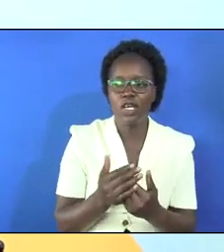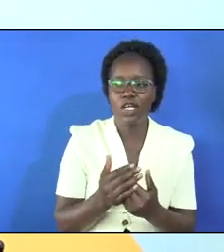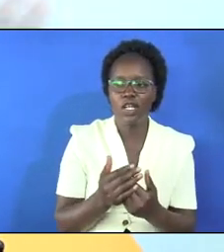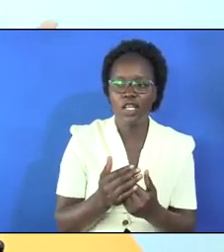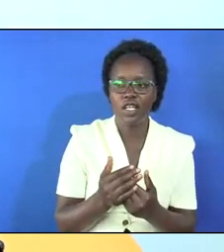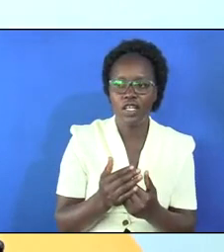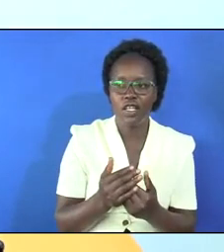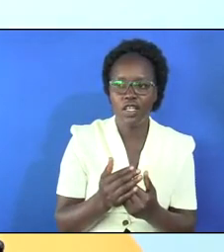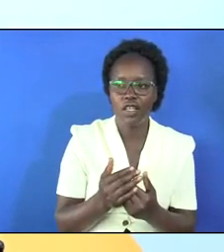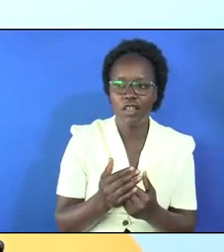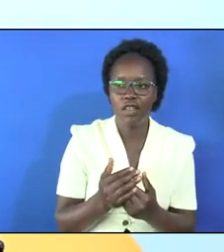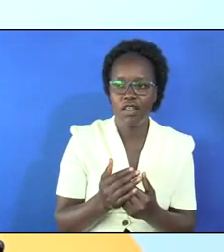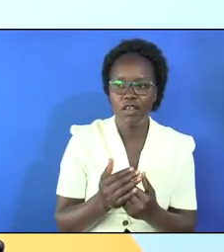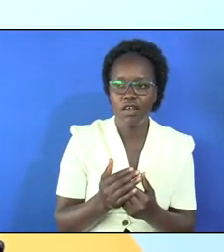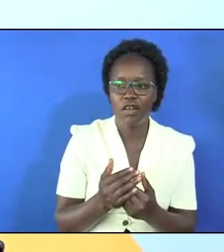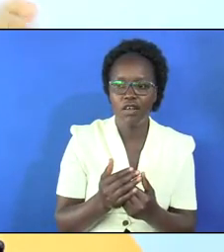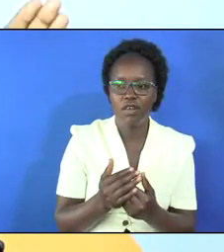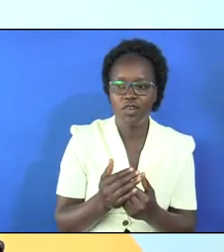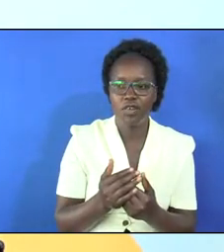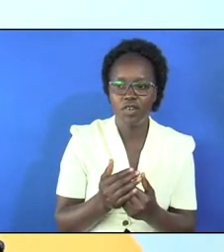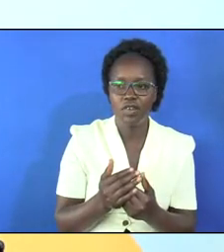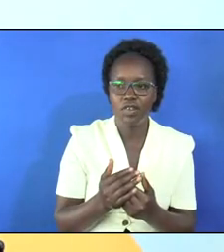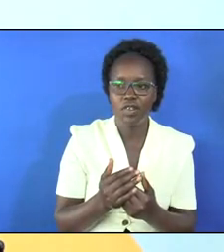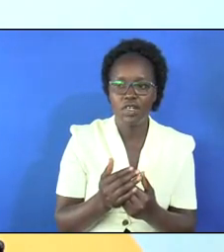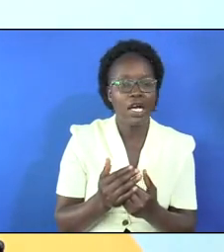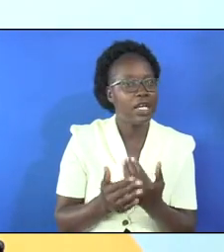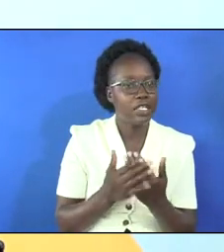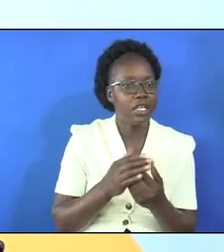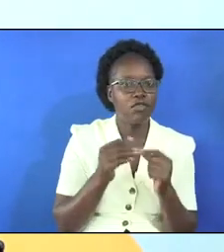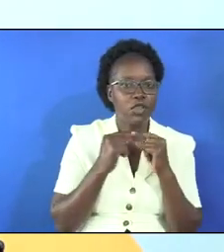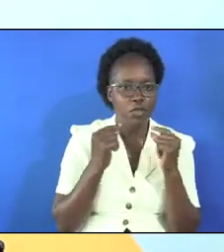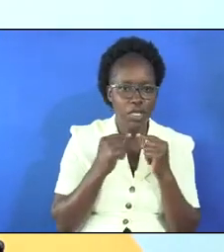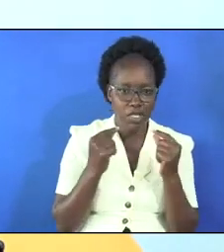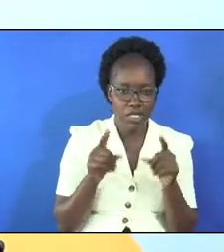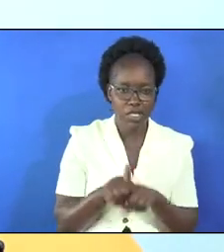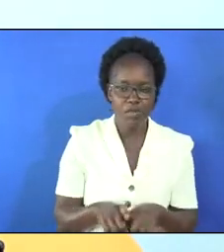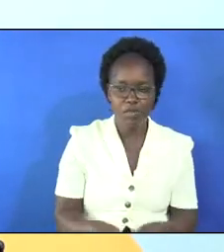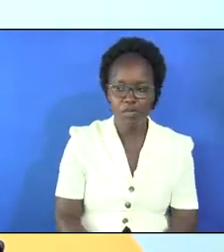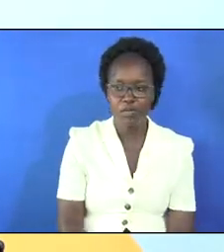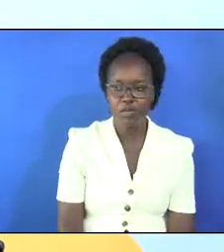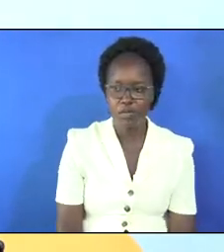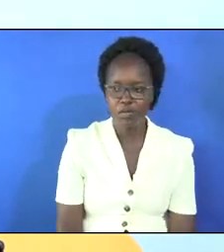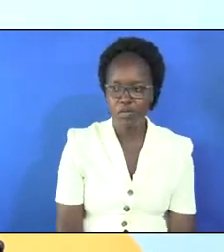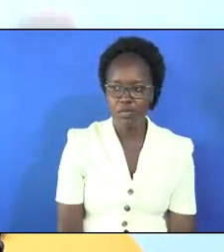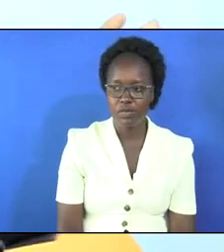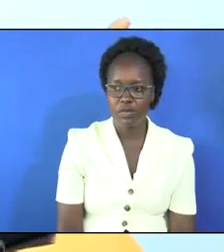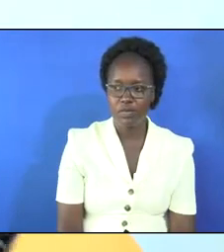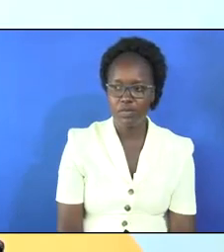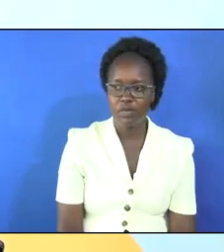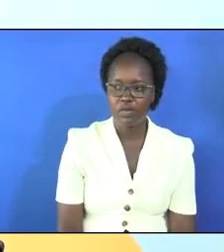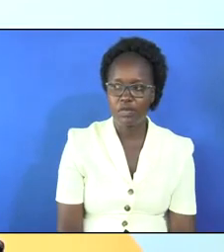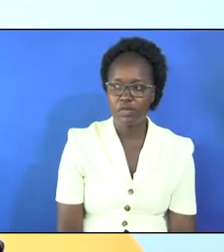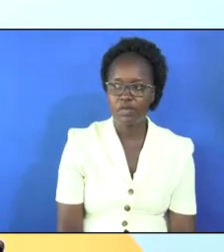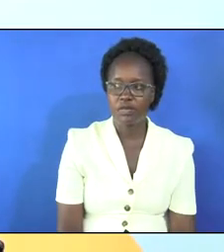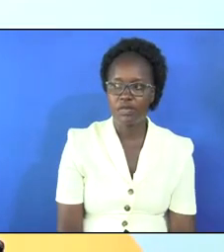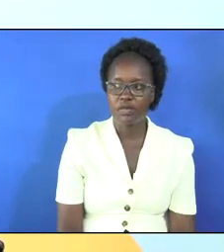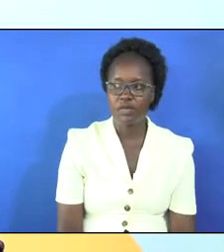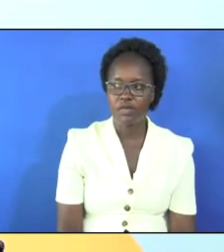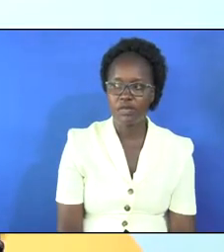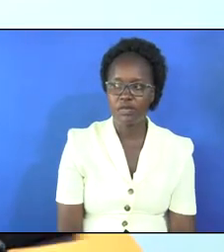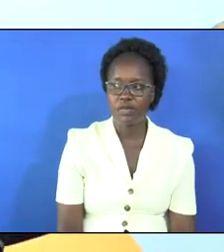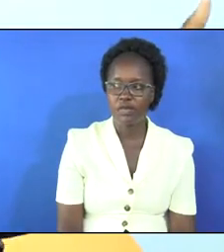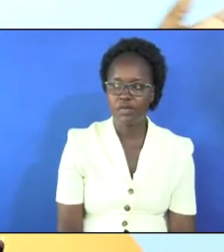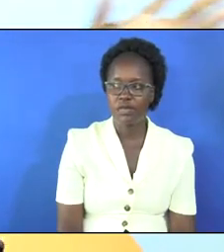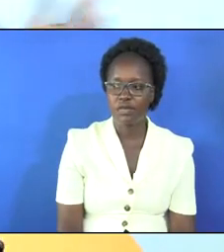the programs and also good care of the pastor you are very busy Elder Mika